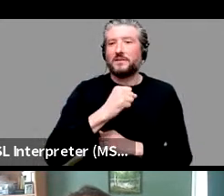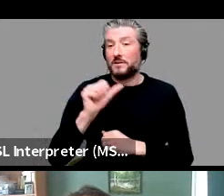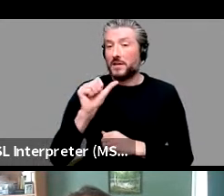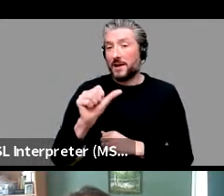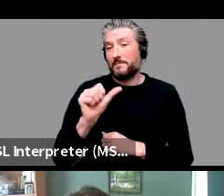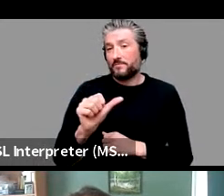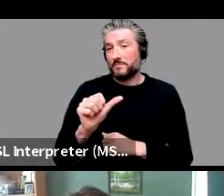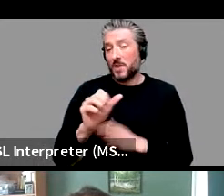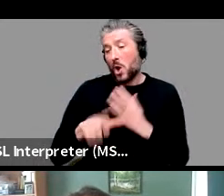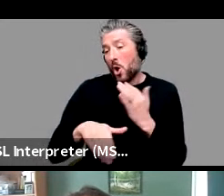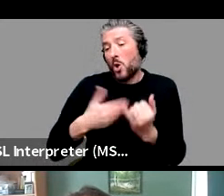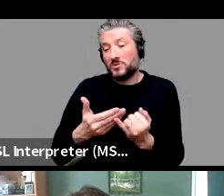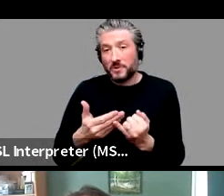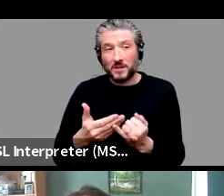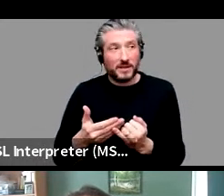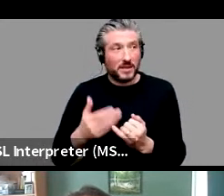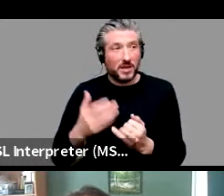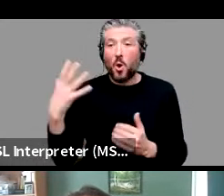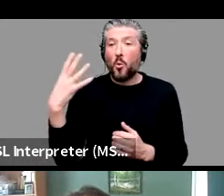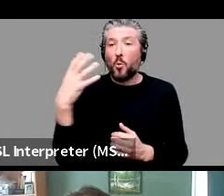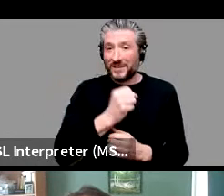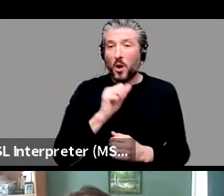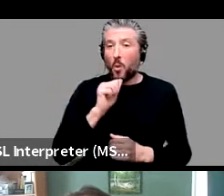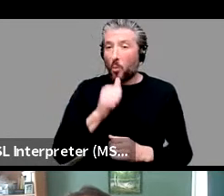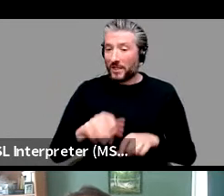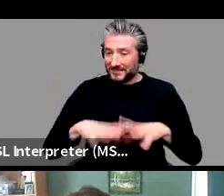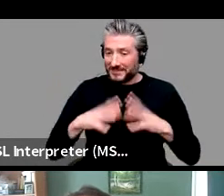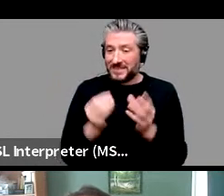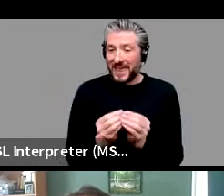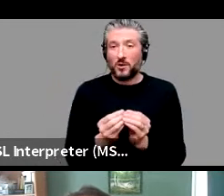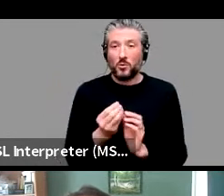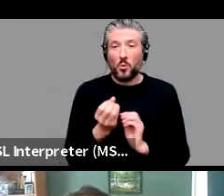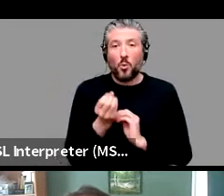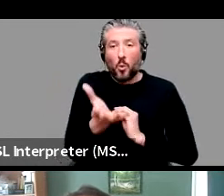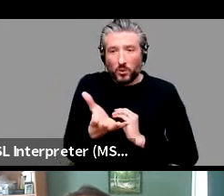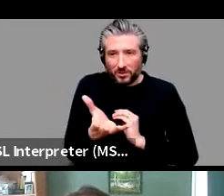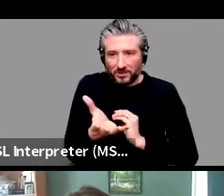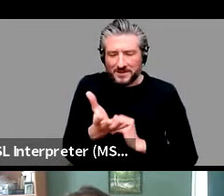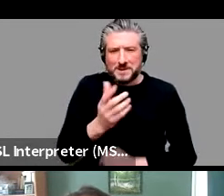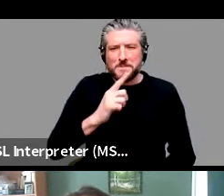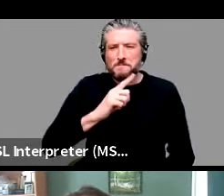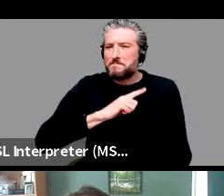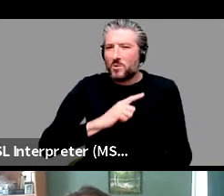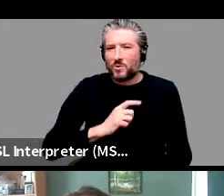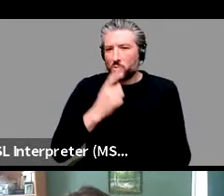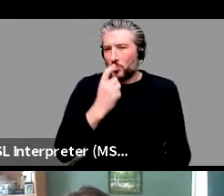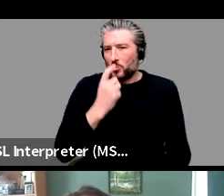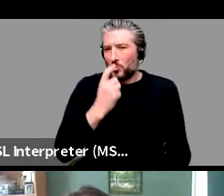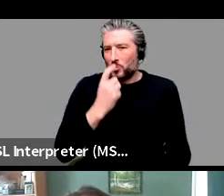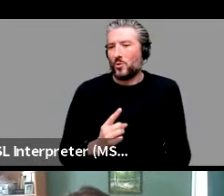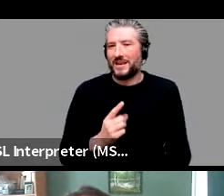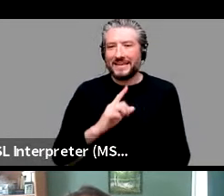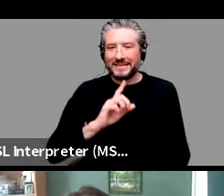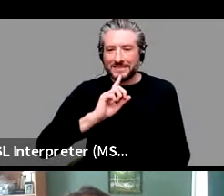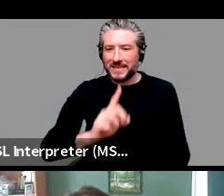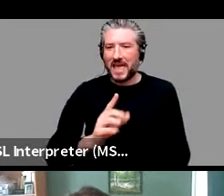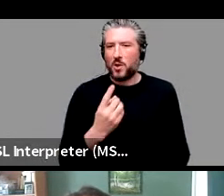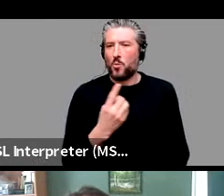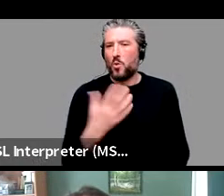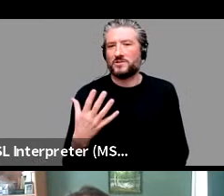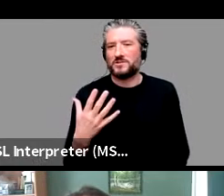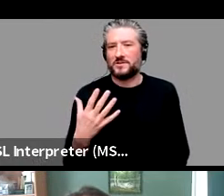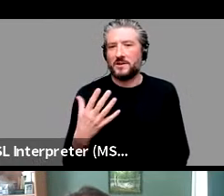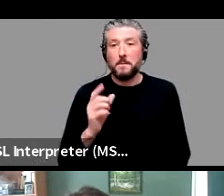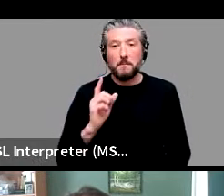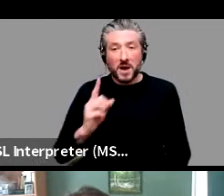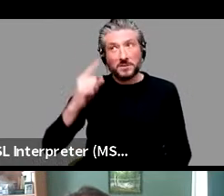It absolutely is. Cause you, you can only say one thing and you can only understand it one way, but it doesn't mean other things aren't active along the way.